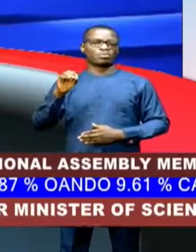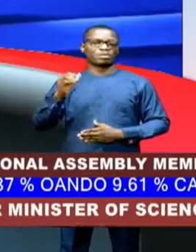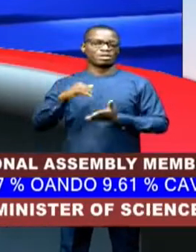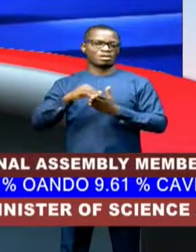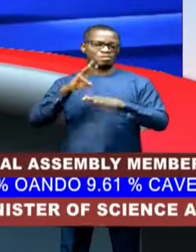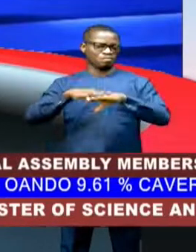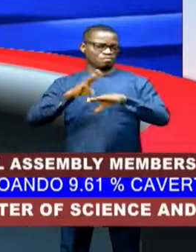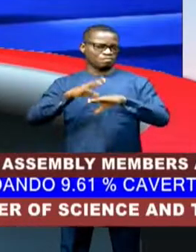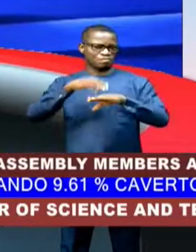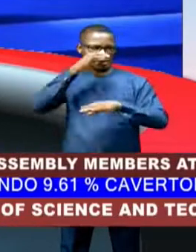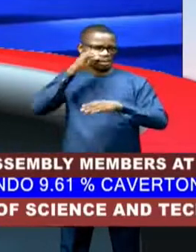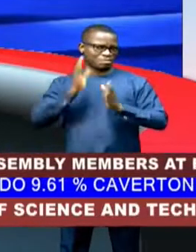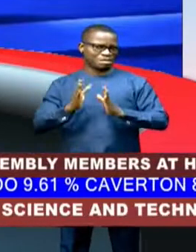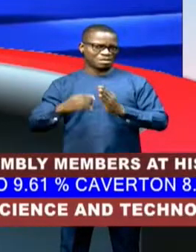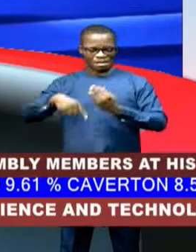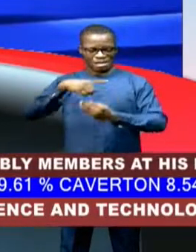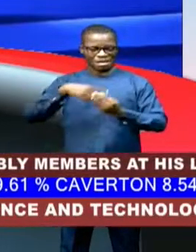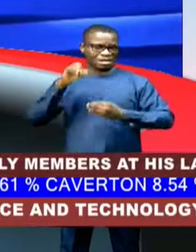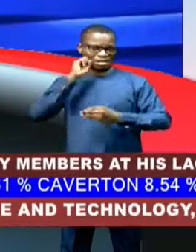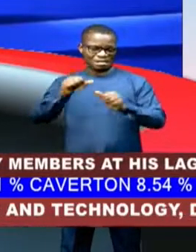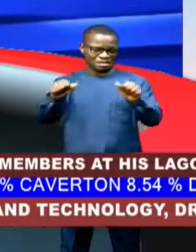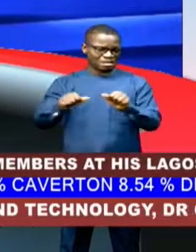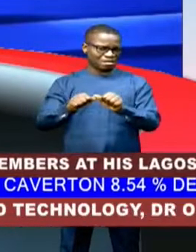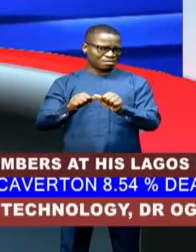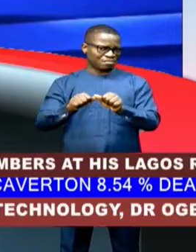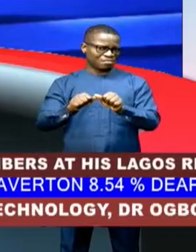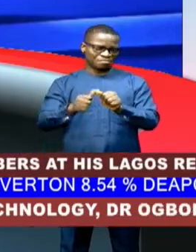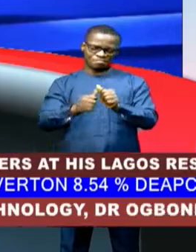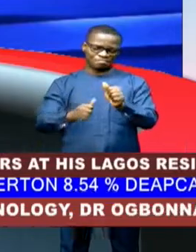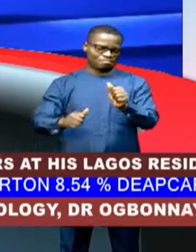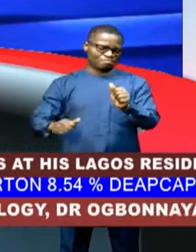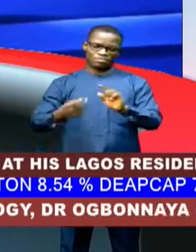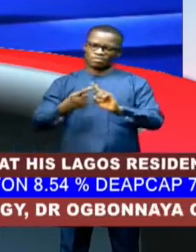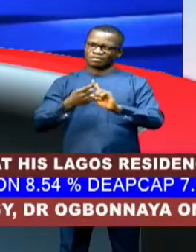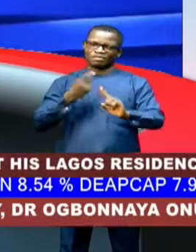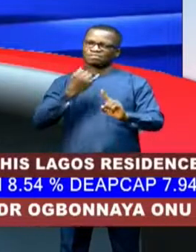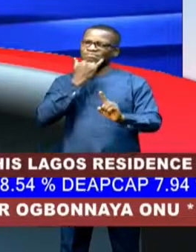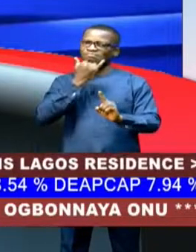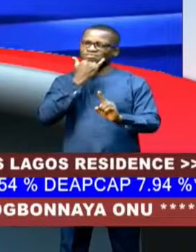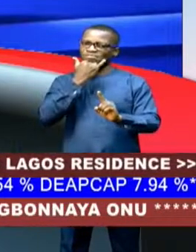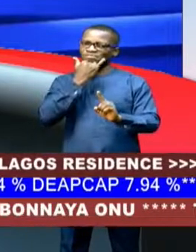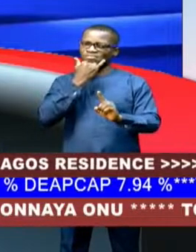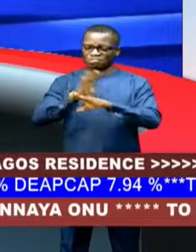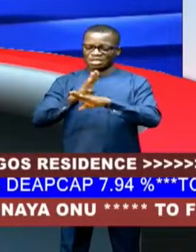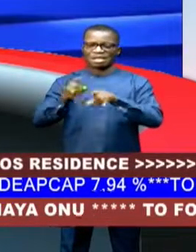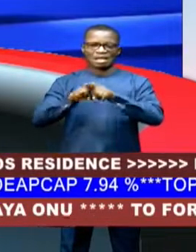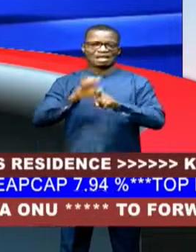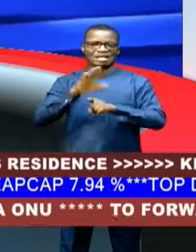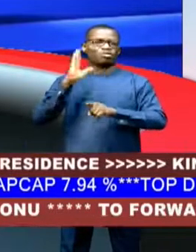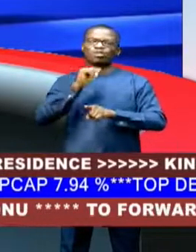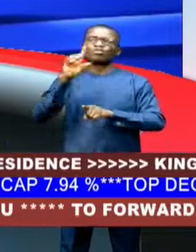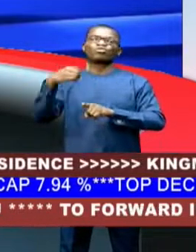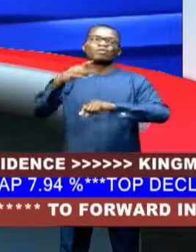around his operational territory to desist from illegal businesses as the command will not only clamp down